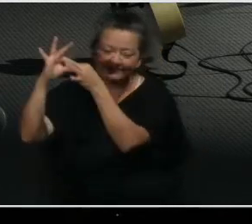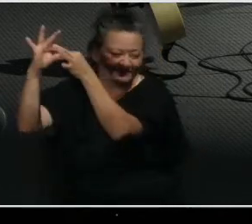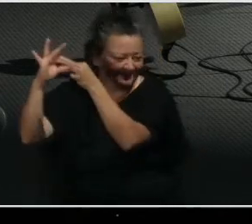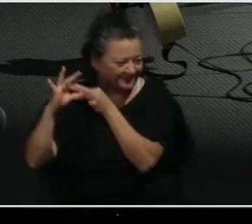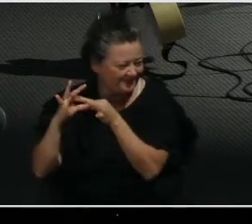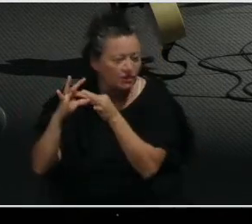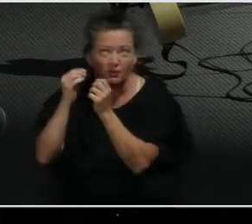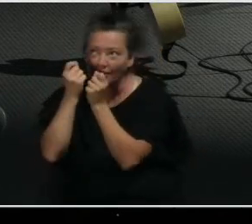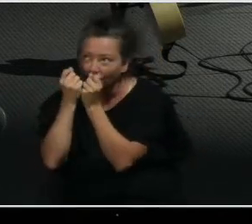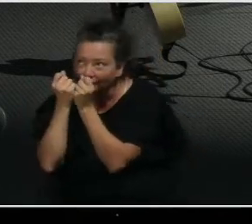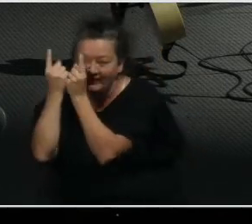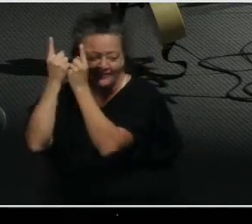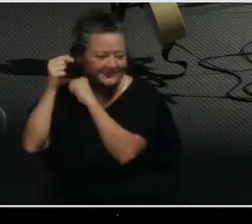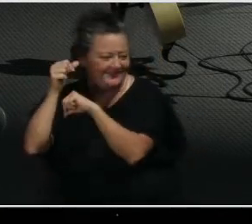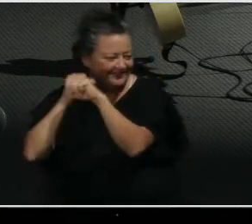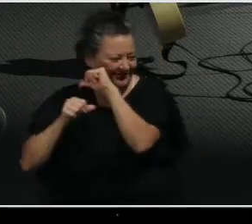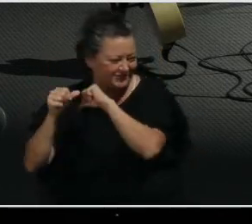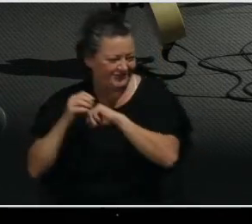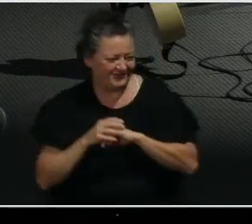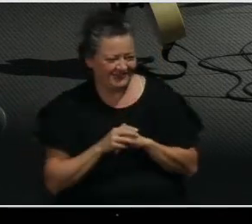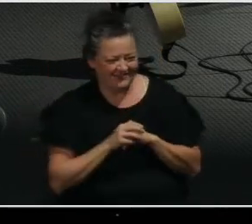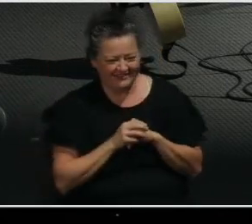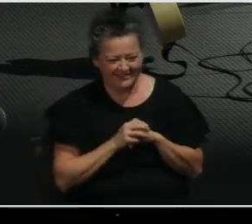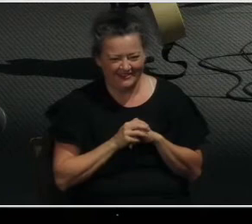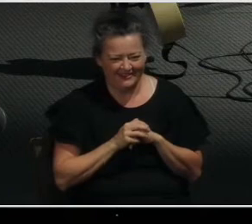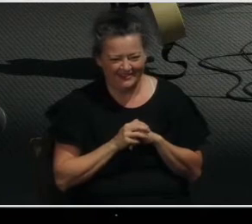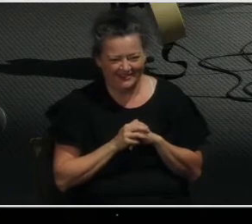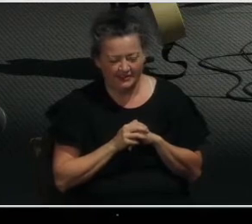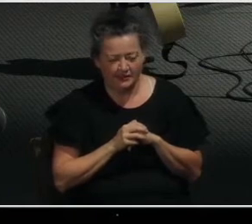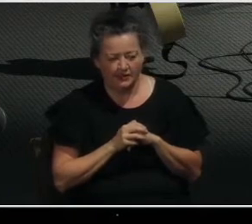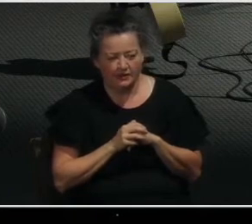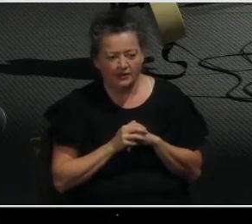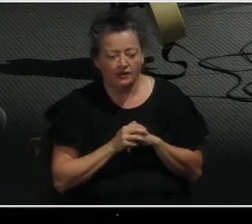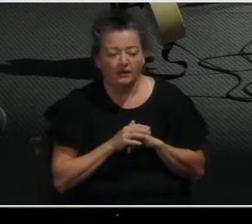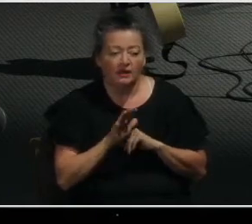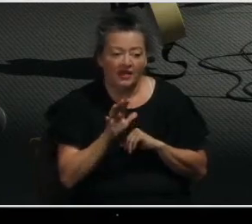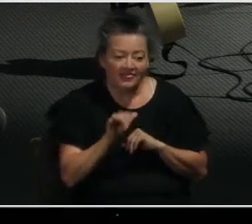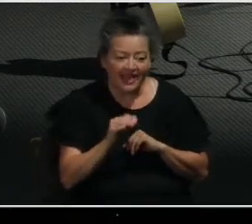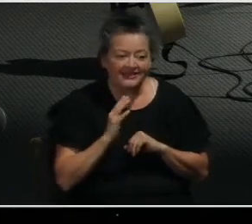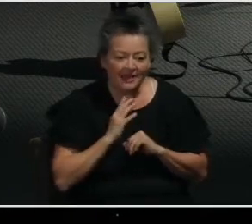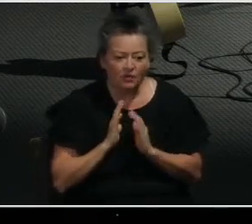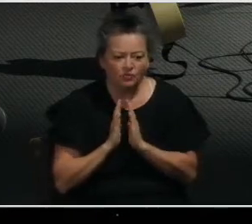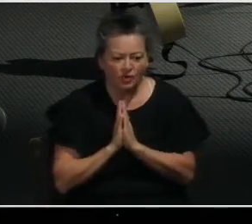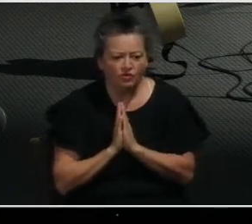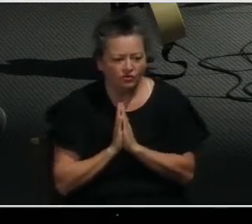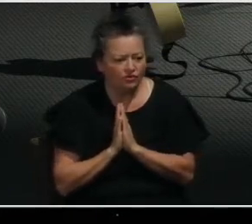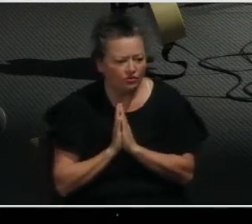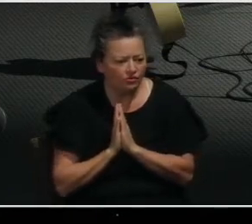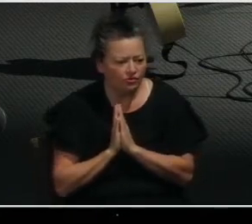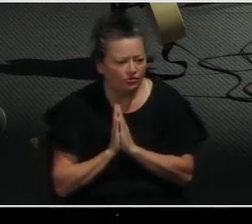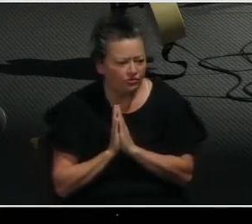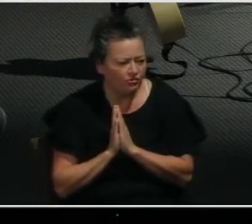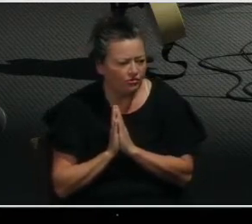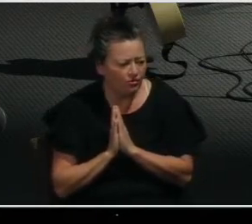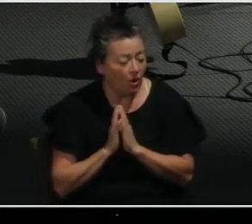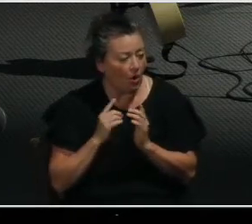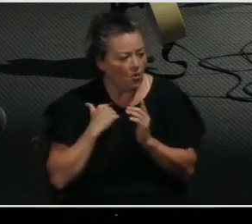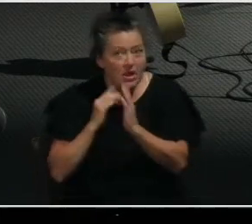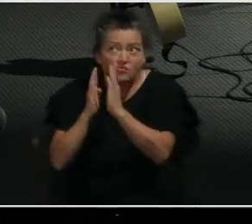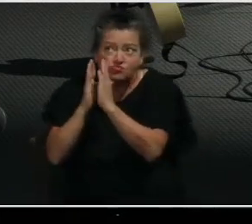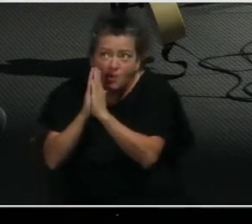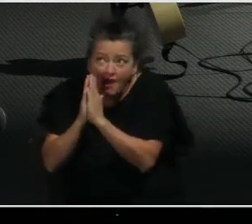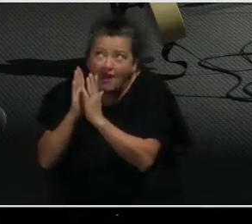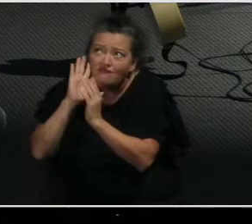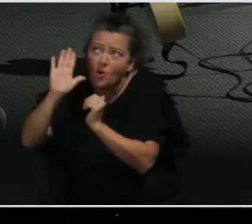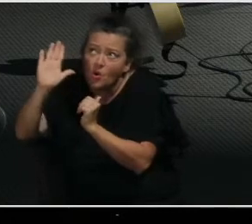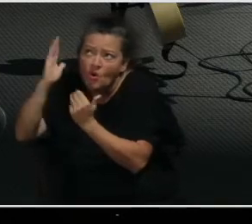from this passage. And when we pray this, we're asking for something that can help in every area of our lives